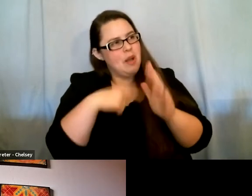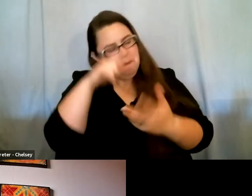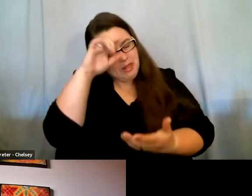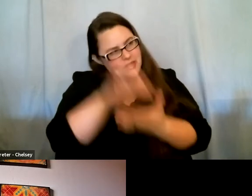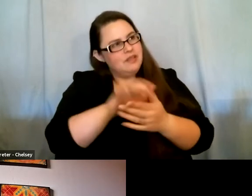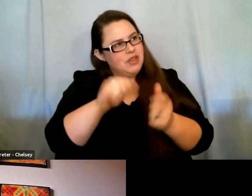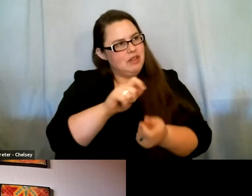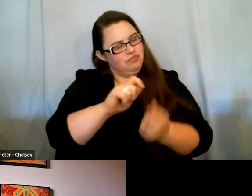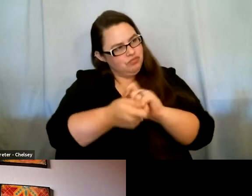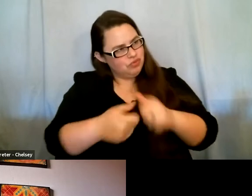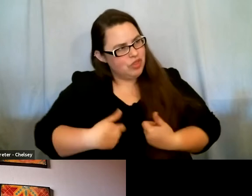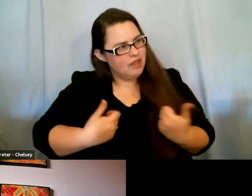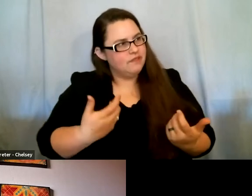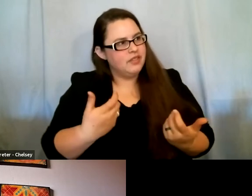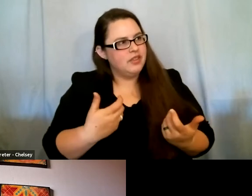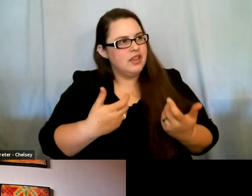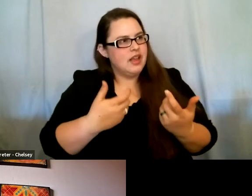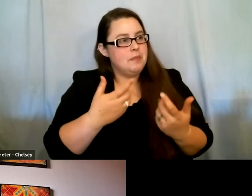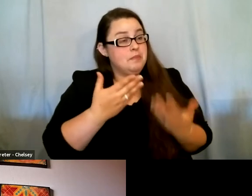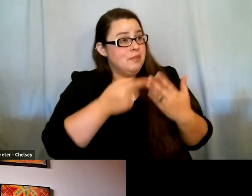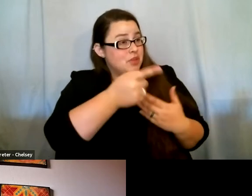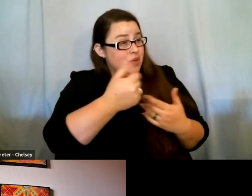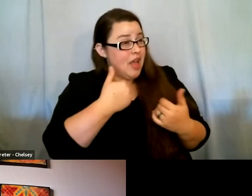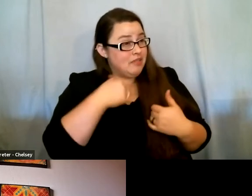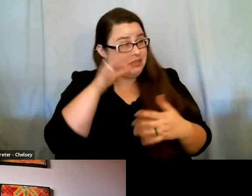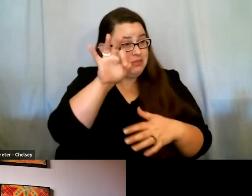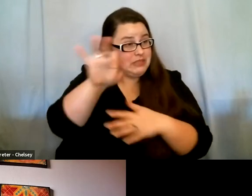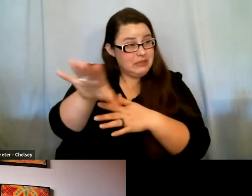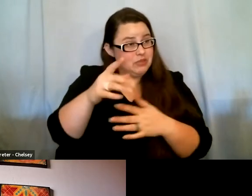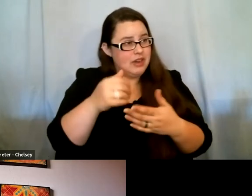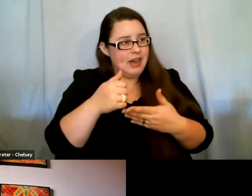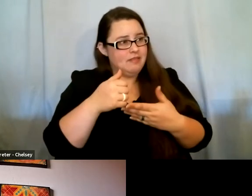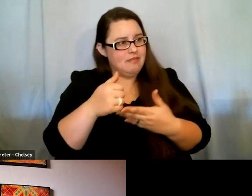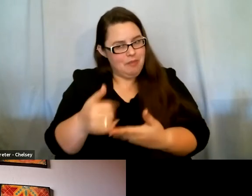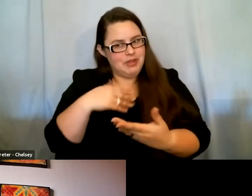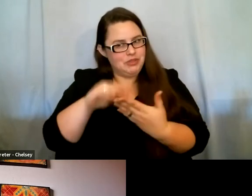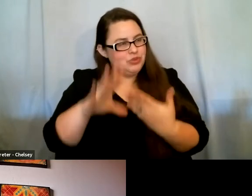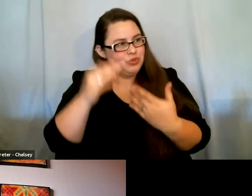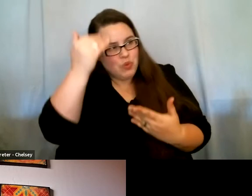this, but maybe you have some tips to help my students know I am there to support them.